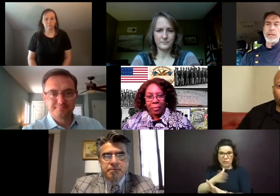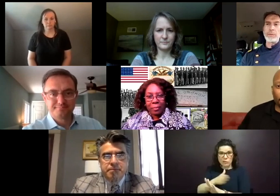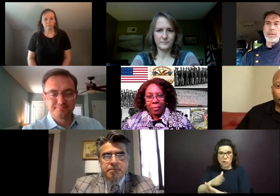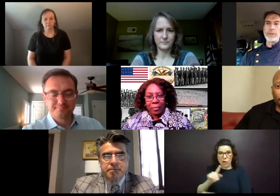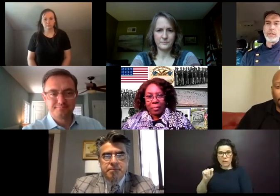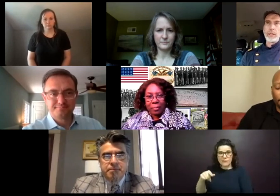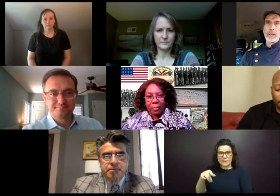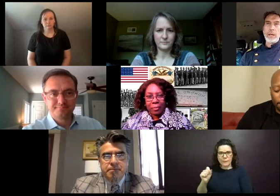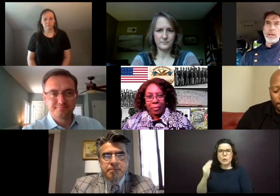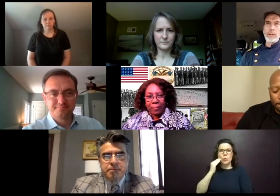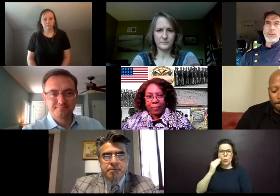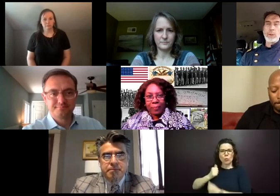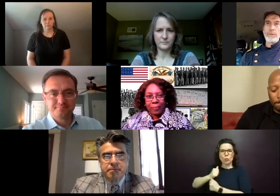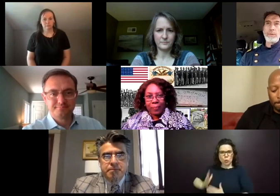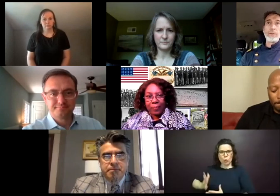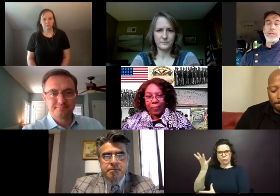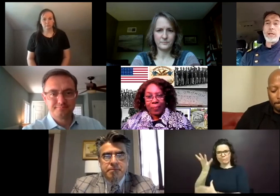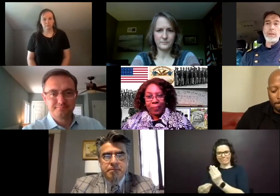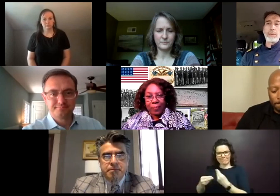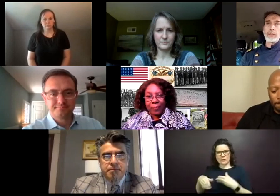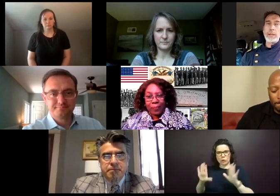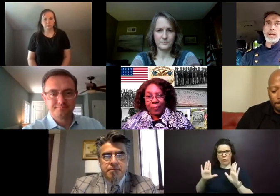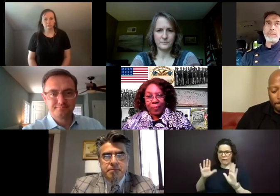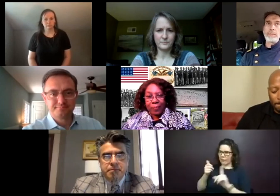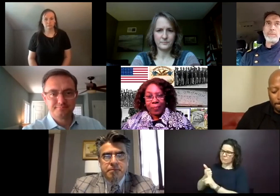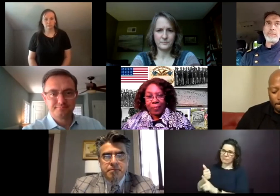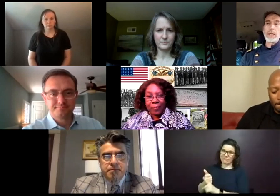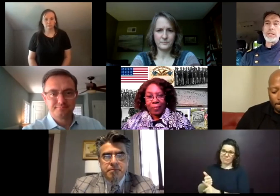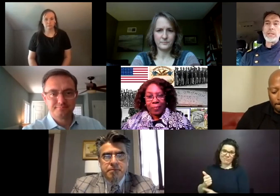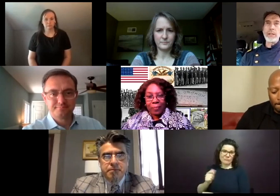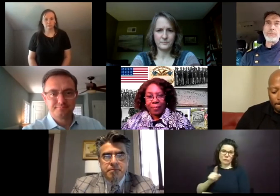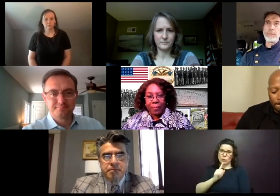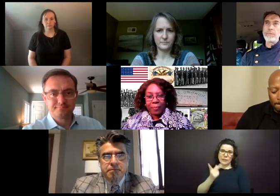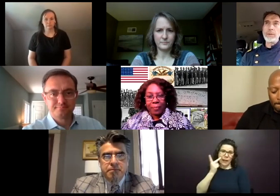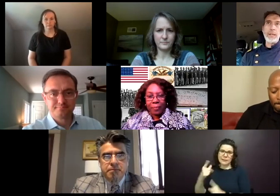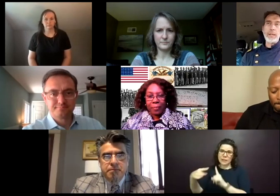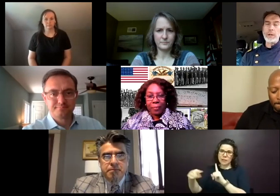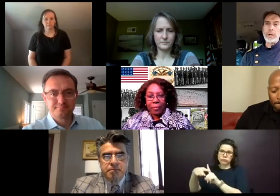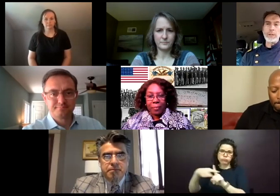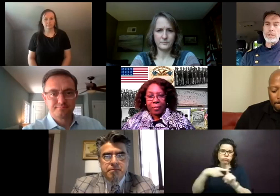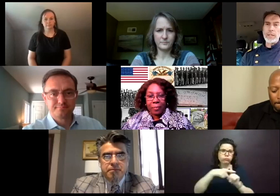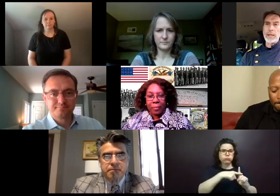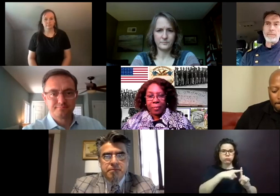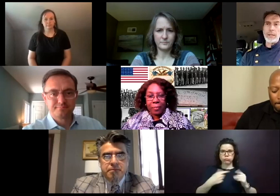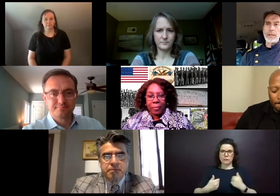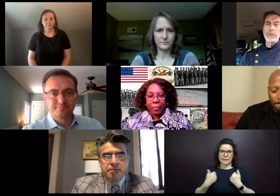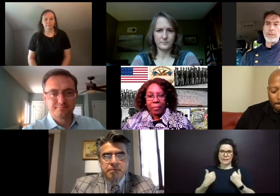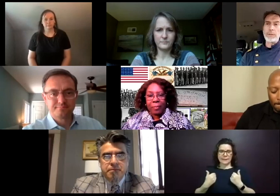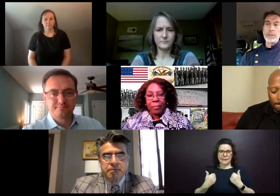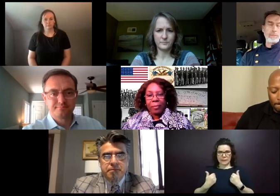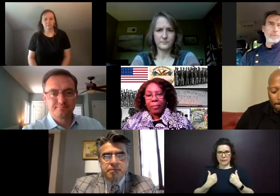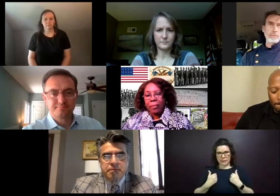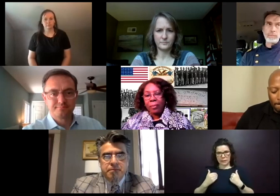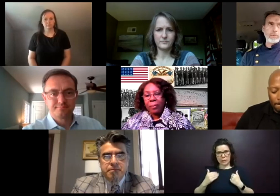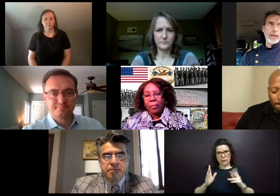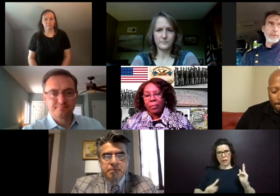the ultimate sacrifice. And so I've, I've seen nothing but, um, positivity from any of the young audiences that I, that I go to,